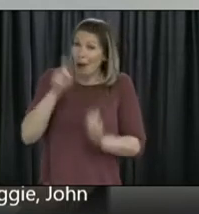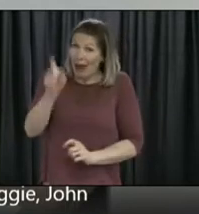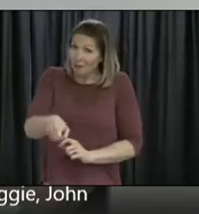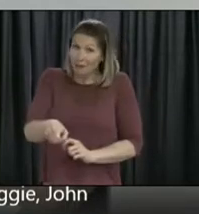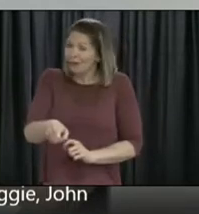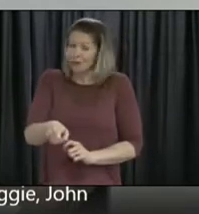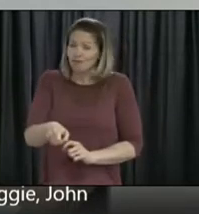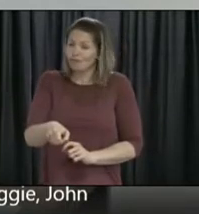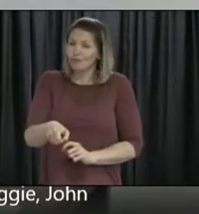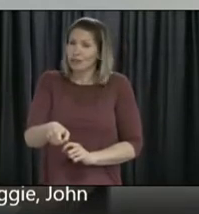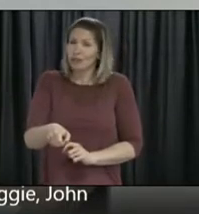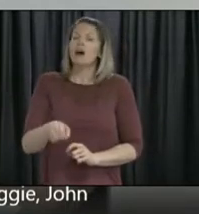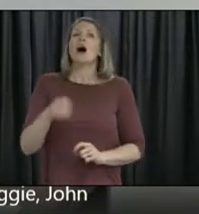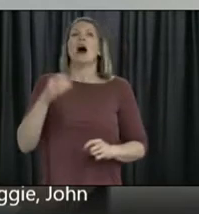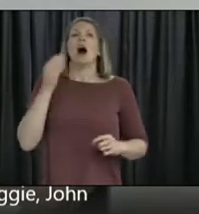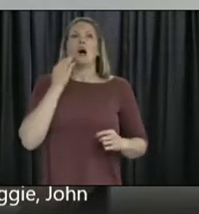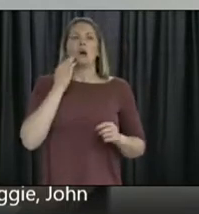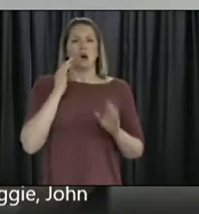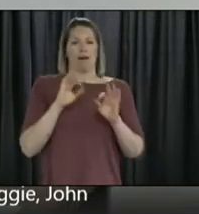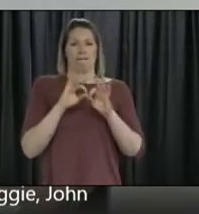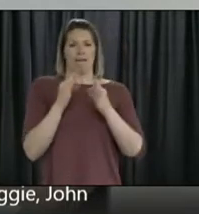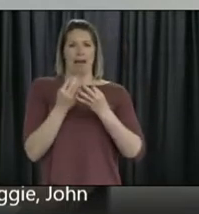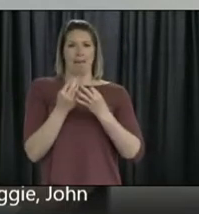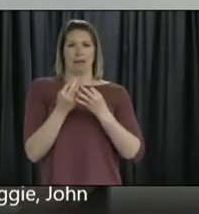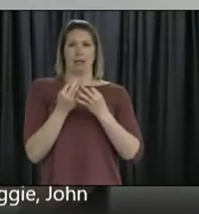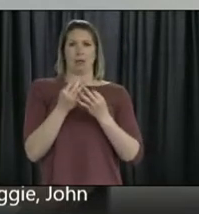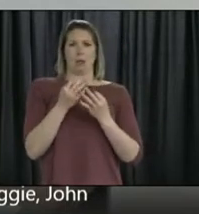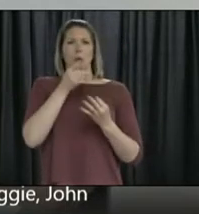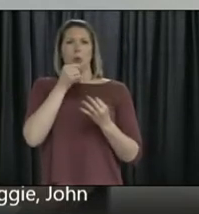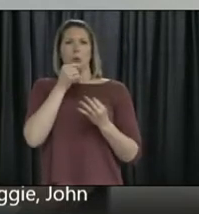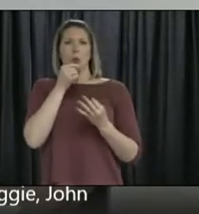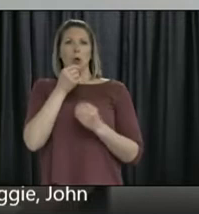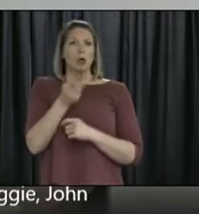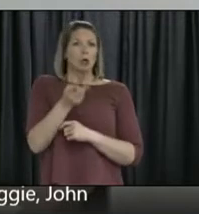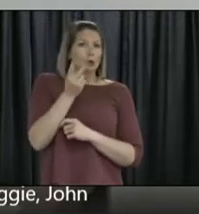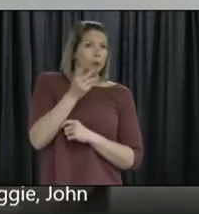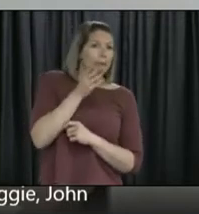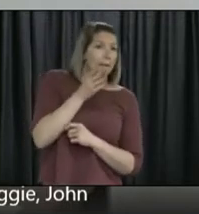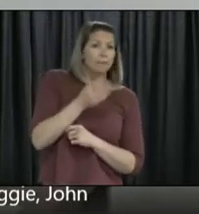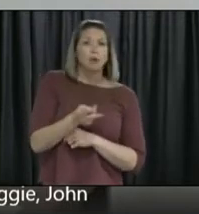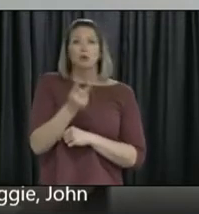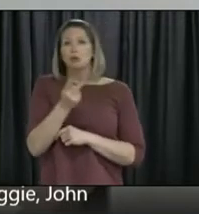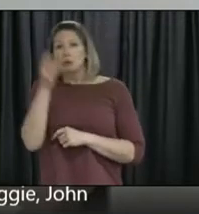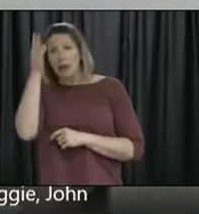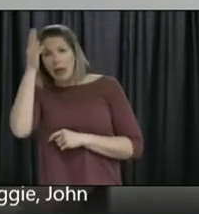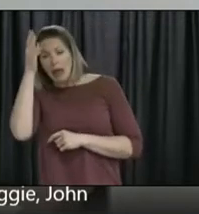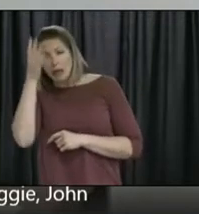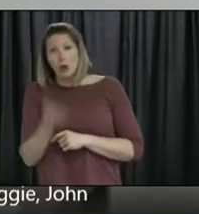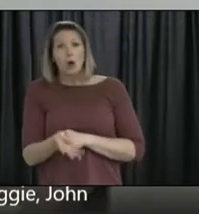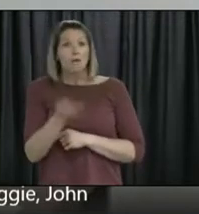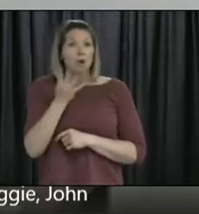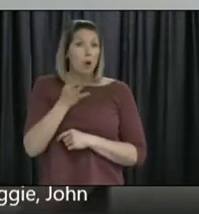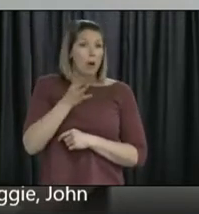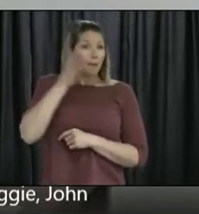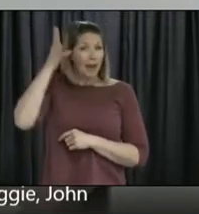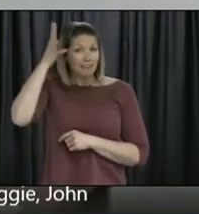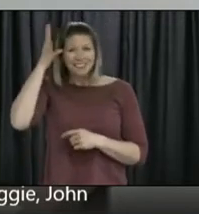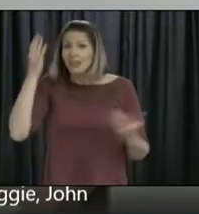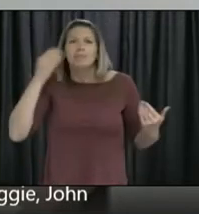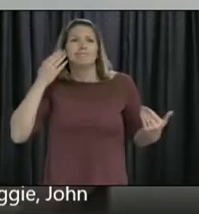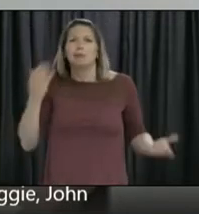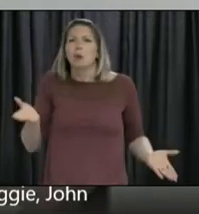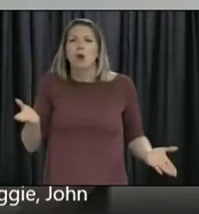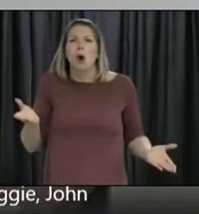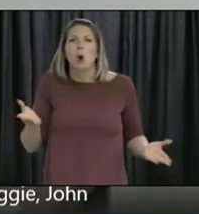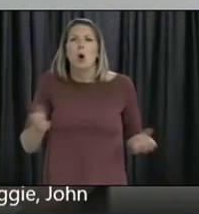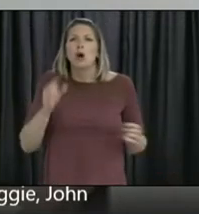family dynamics are something we can't regulate and nor would we try to do that. It is a difficult situation. We acknowledge that.